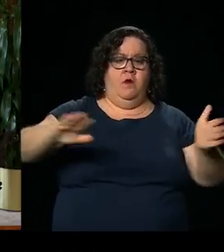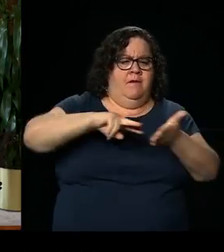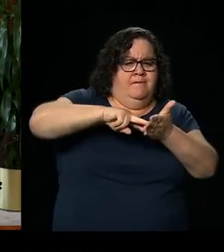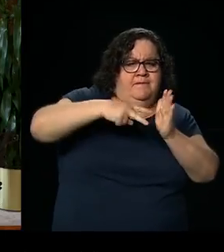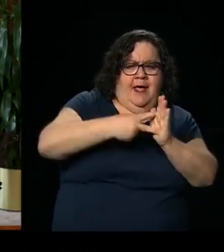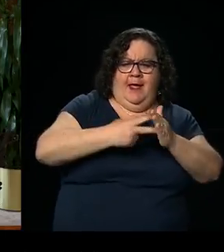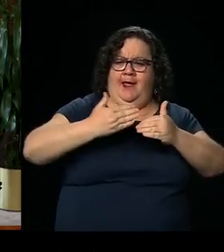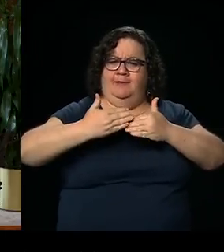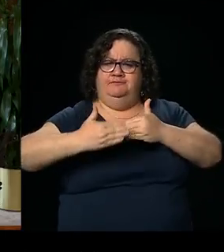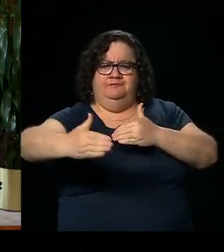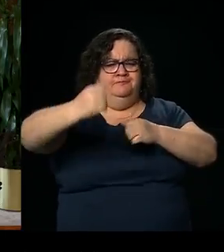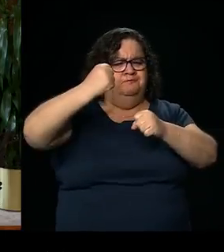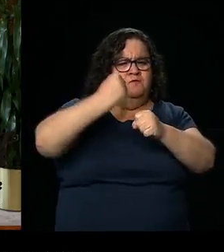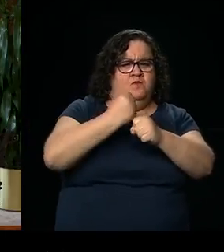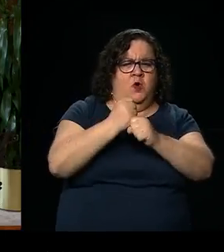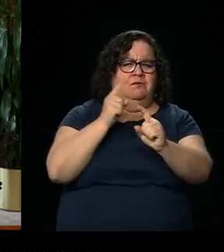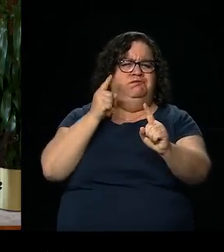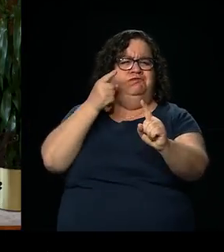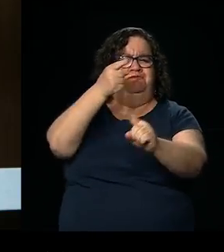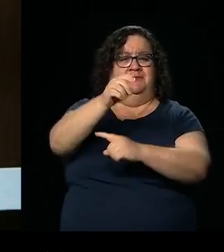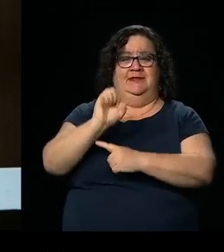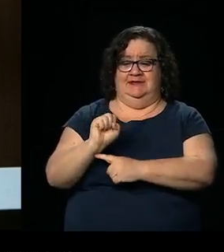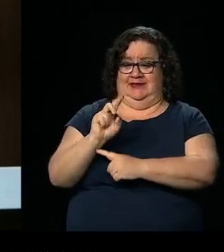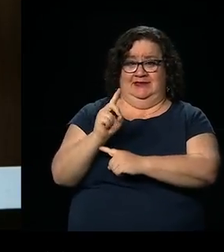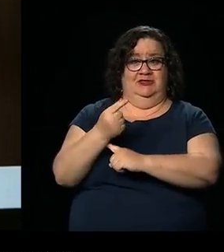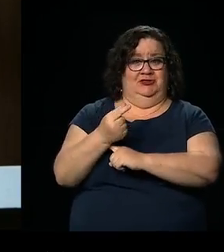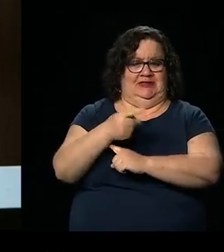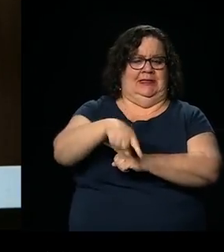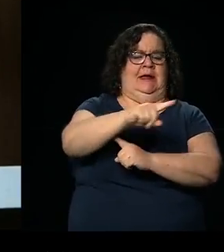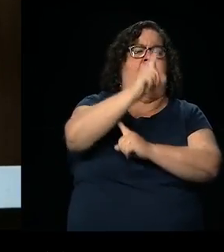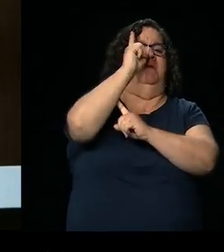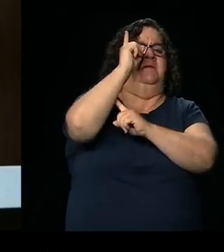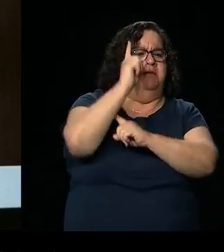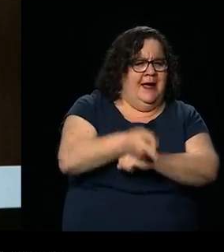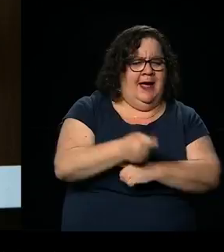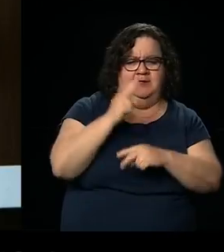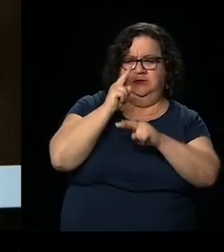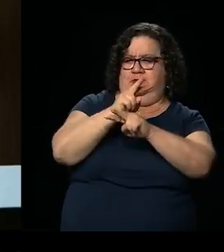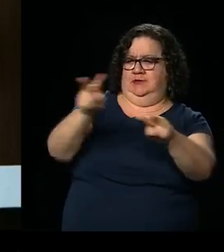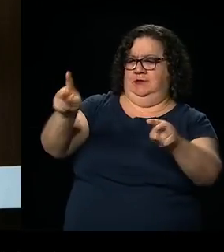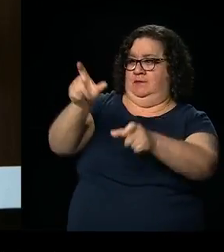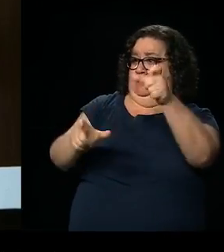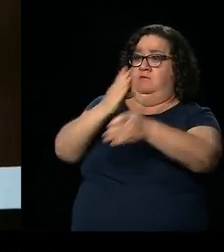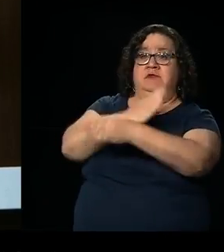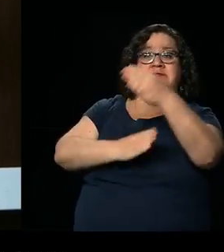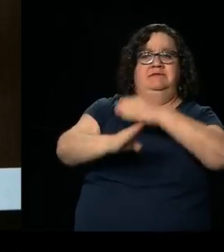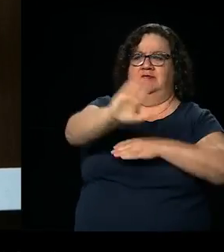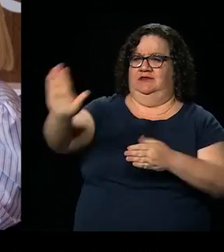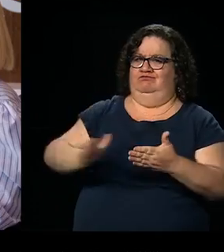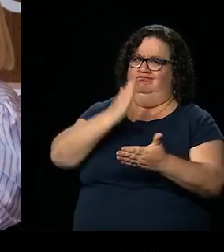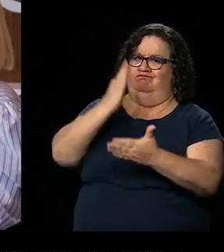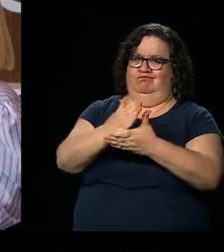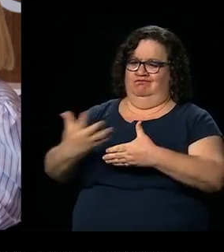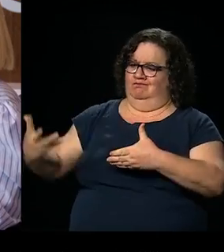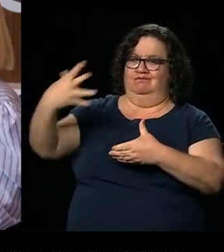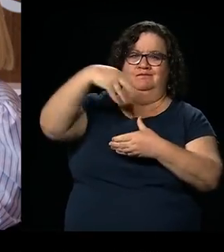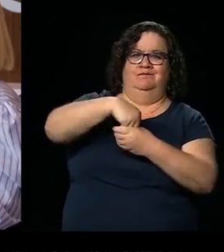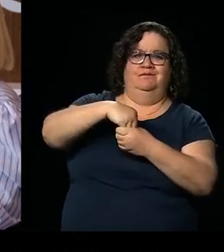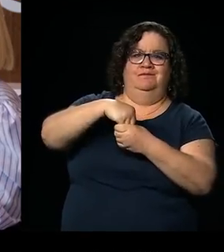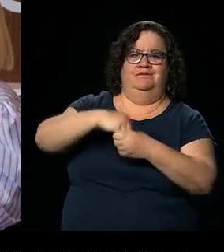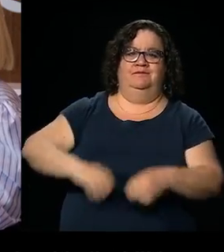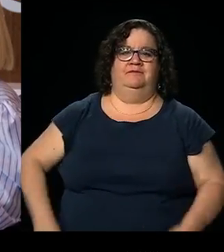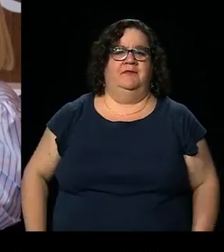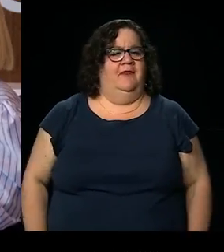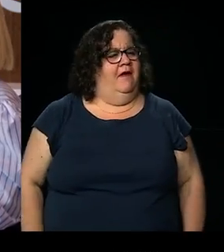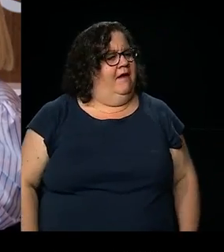states, to be absolutely sure that in their national plans of implementation of the Sustainable Development Goals, they take fully into